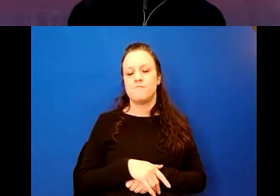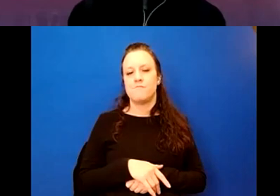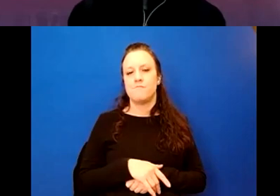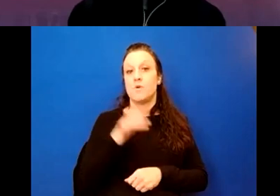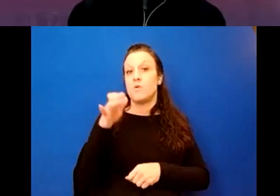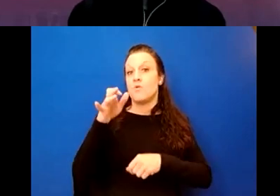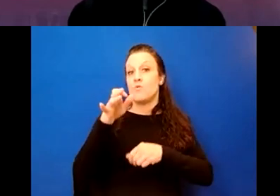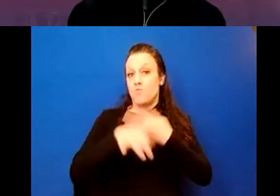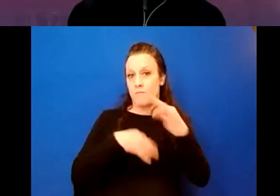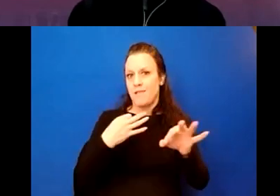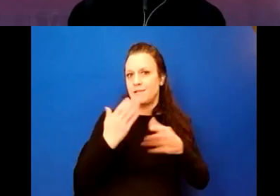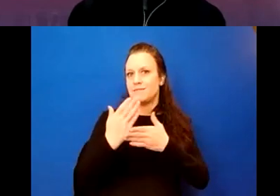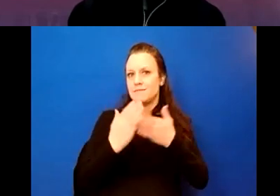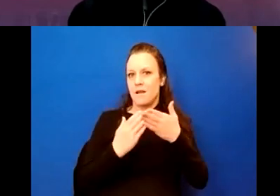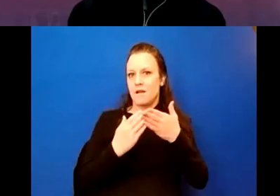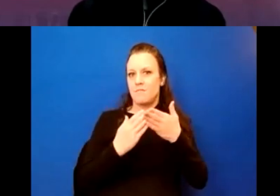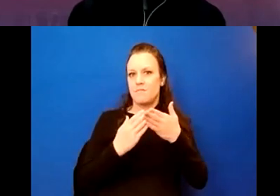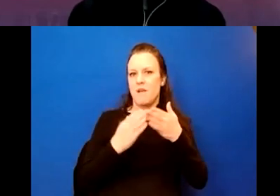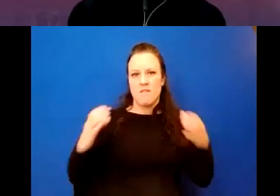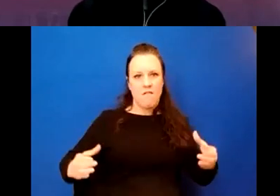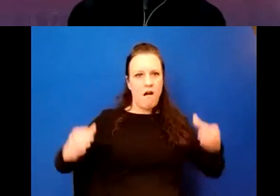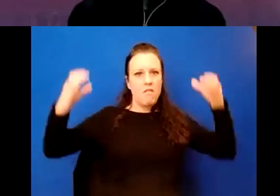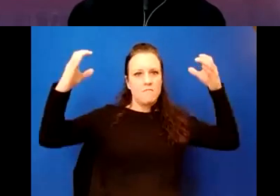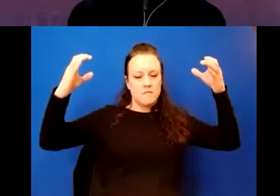replaced some of the, uh, columns and, uh,